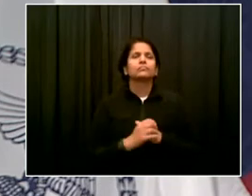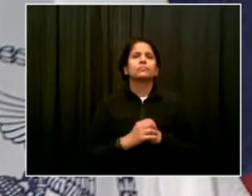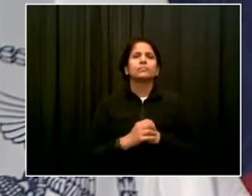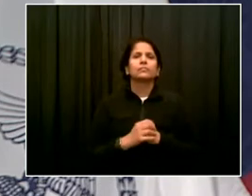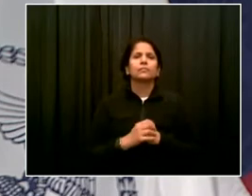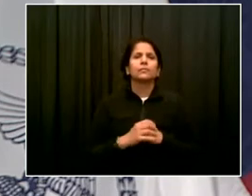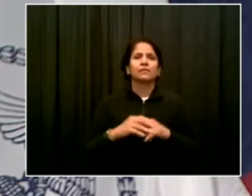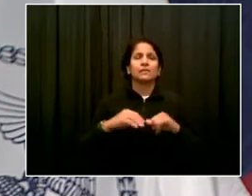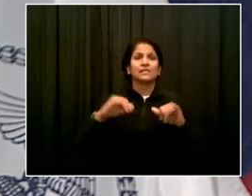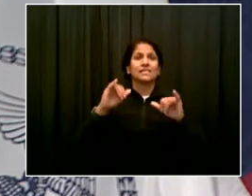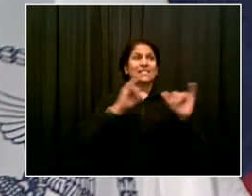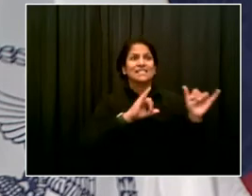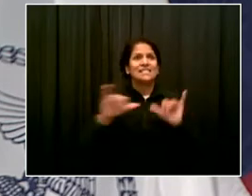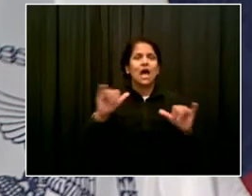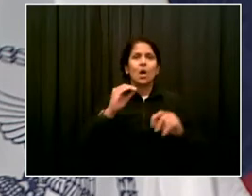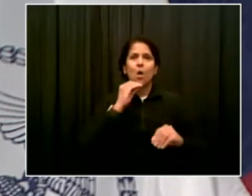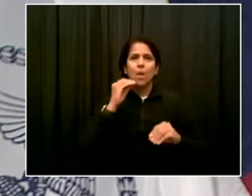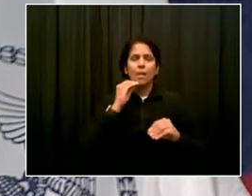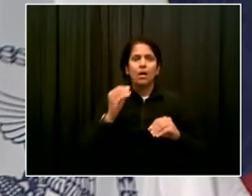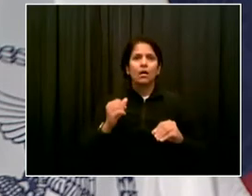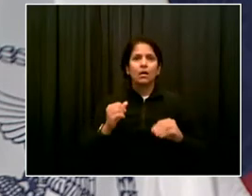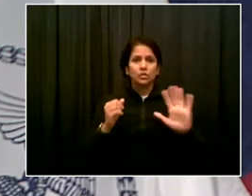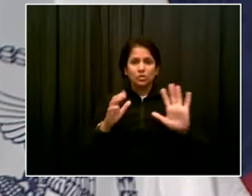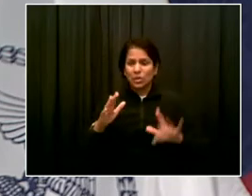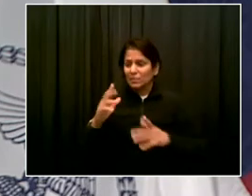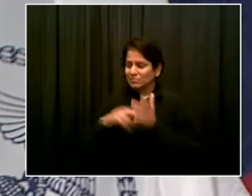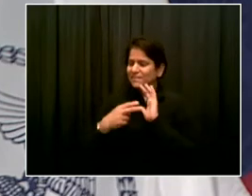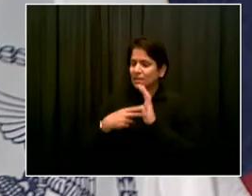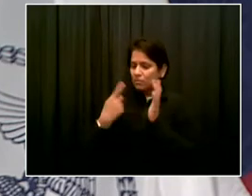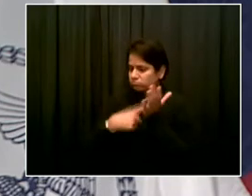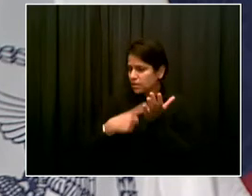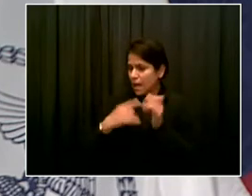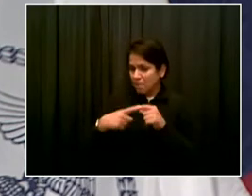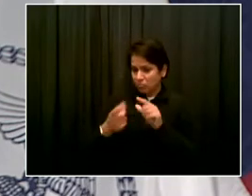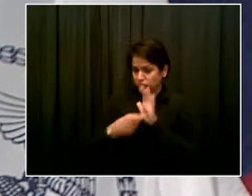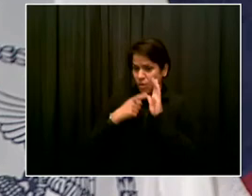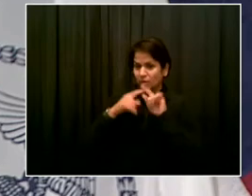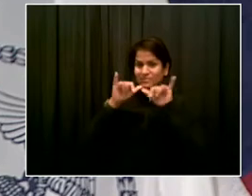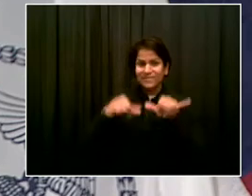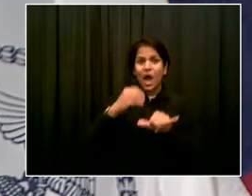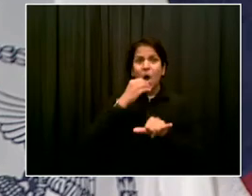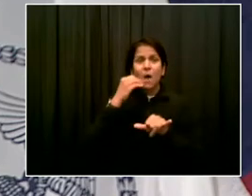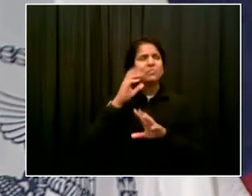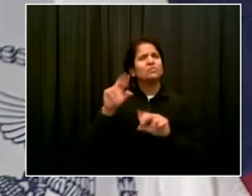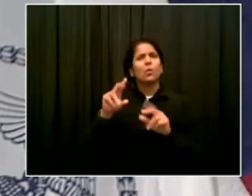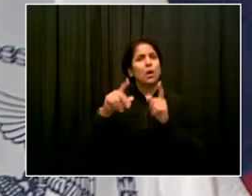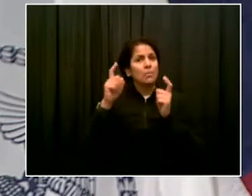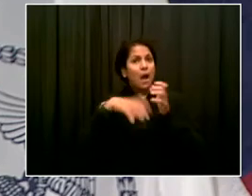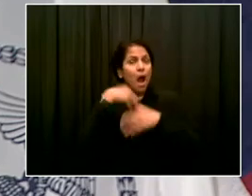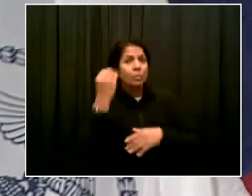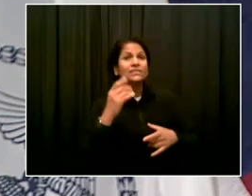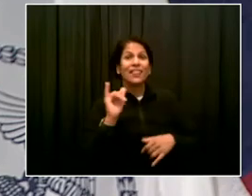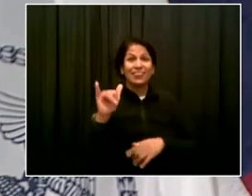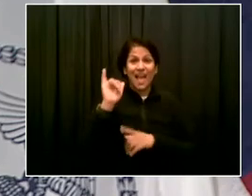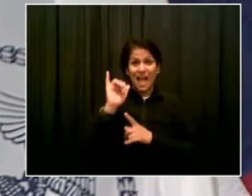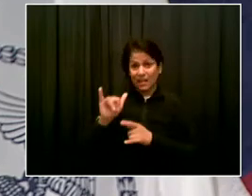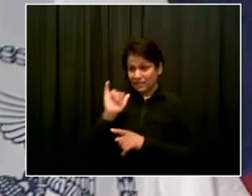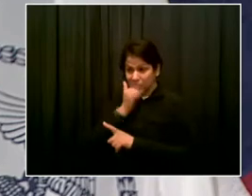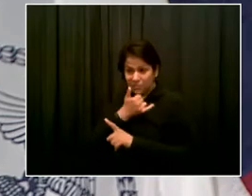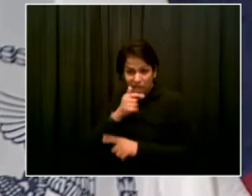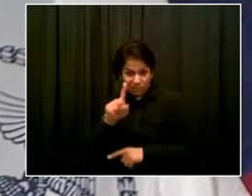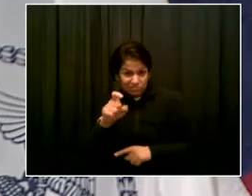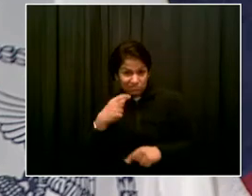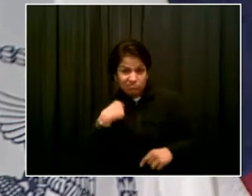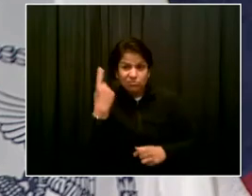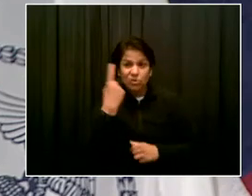keeping people in homes was actually not as effective in stopping the spread as